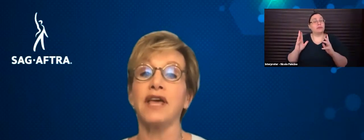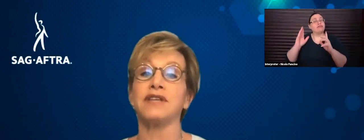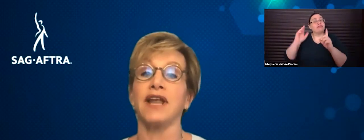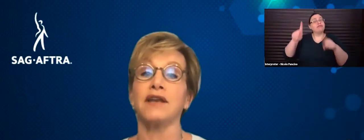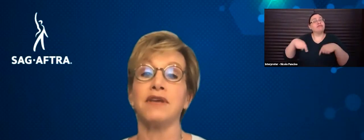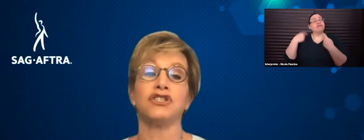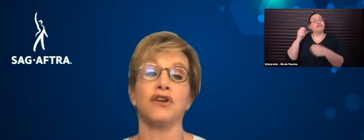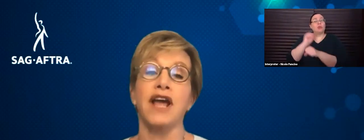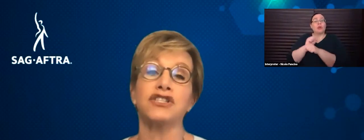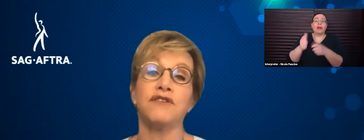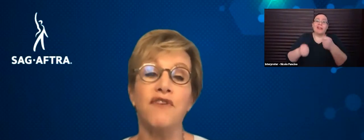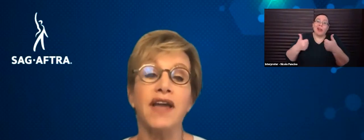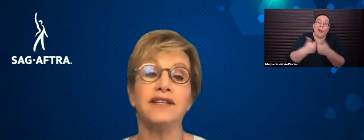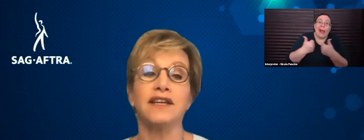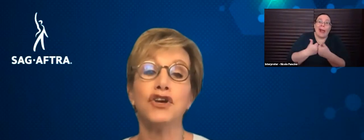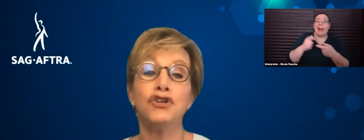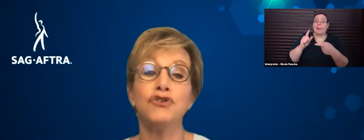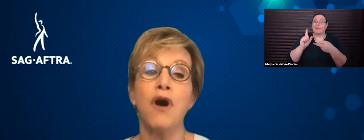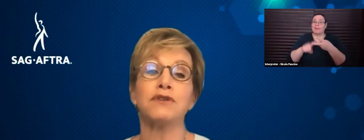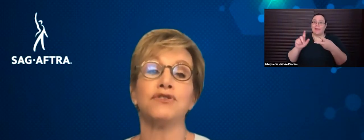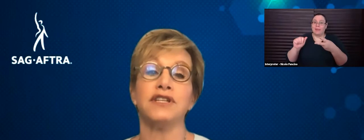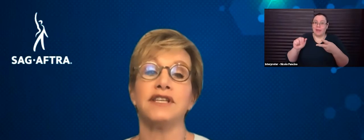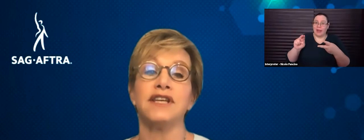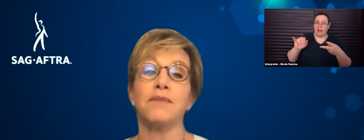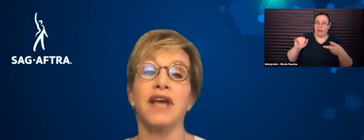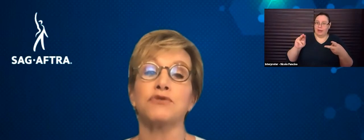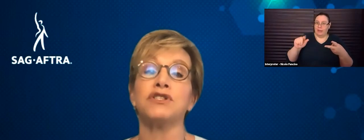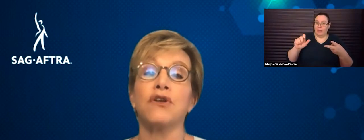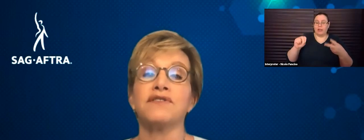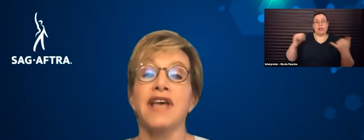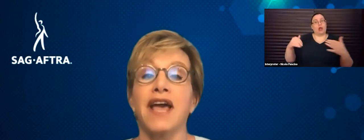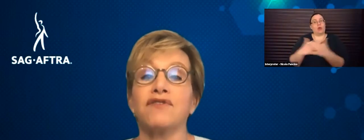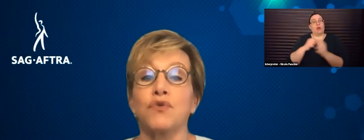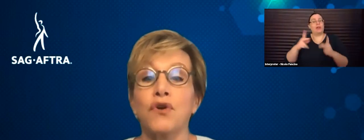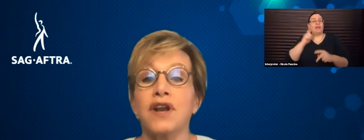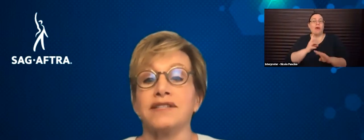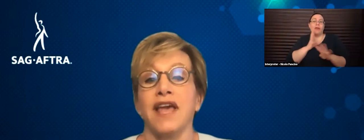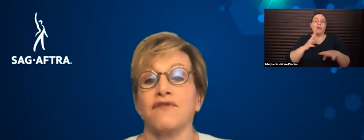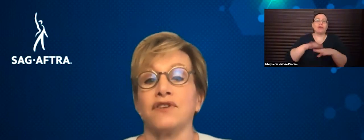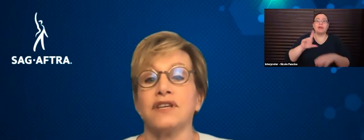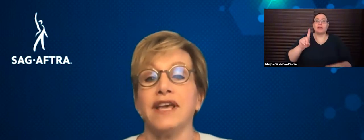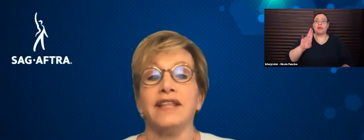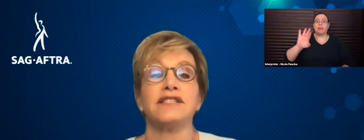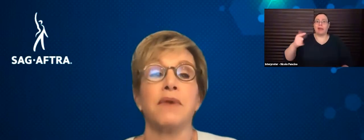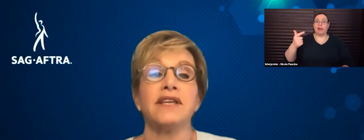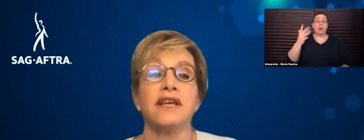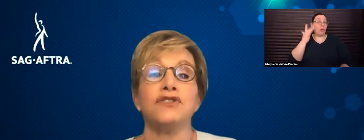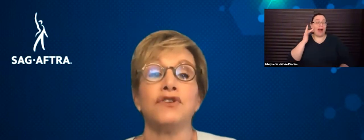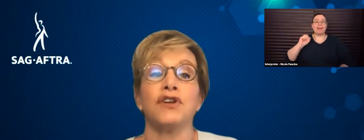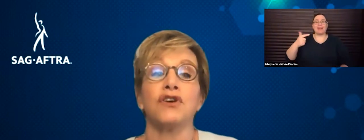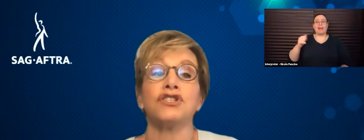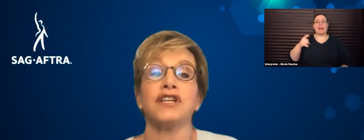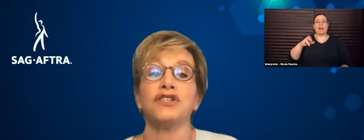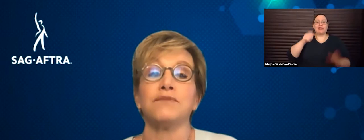video games and animation are actually finding new opportunities in dubbing as a result of SAG-AFTRA's organizing efforts in the space